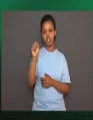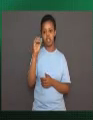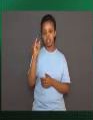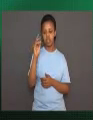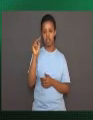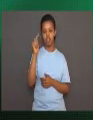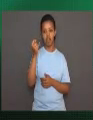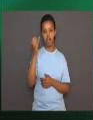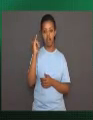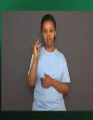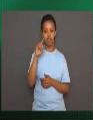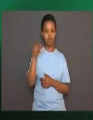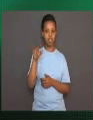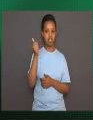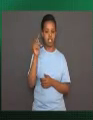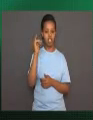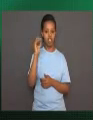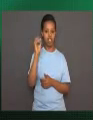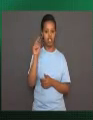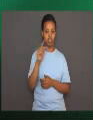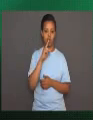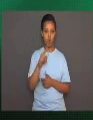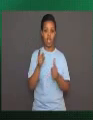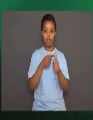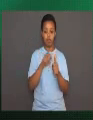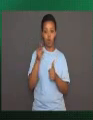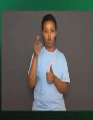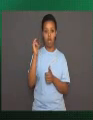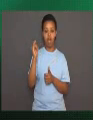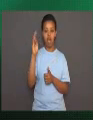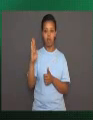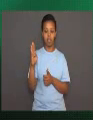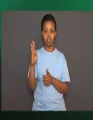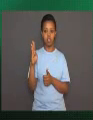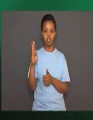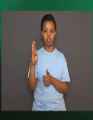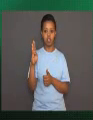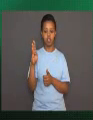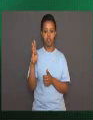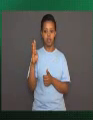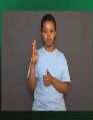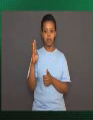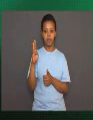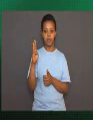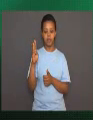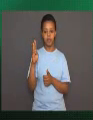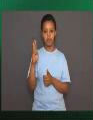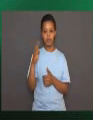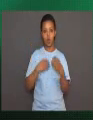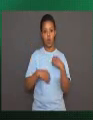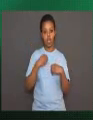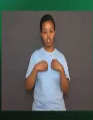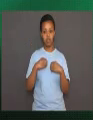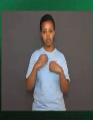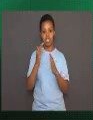Habituation is the process in living organisms in which there is a decreased